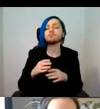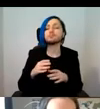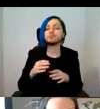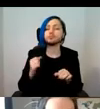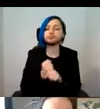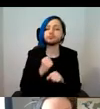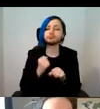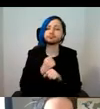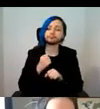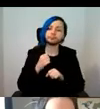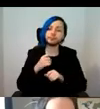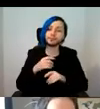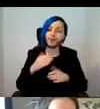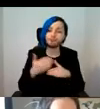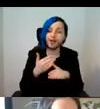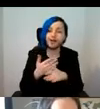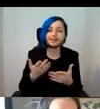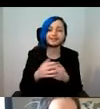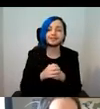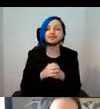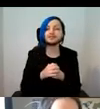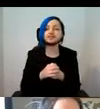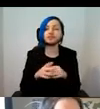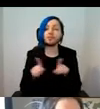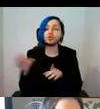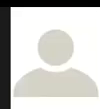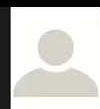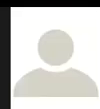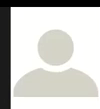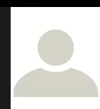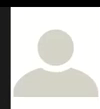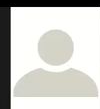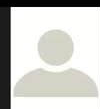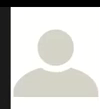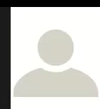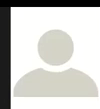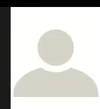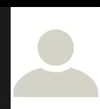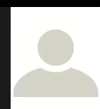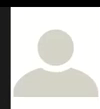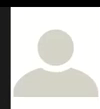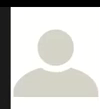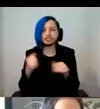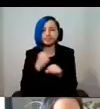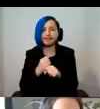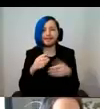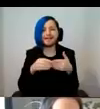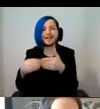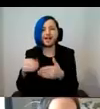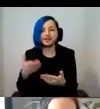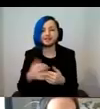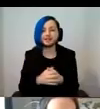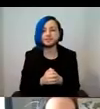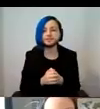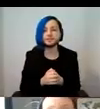collection policy, the as well as pragmatic factors to guide decision making. And another interesting point in the debate